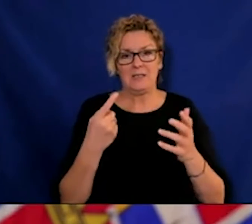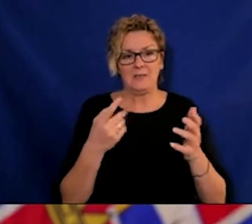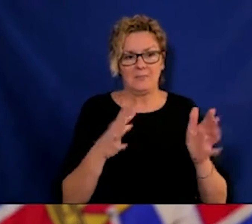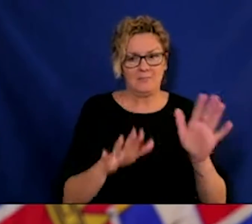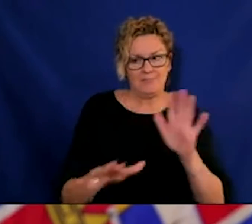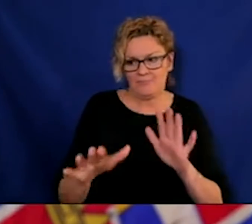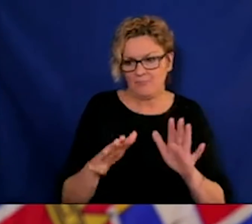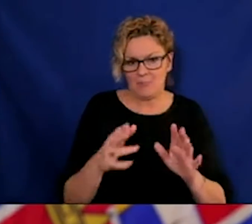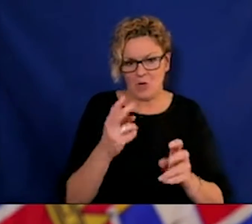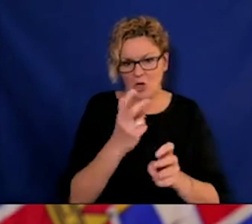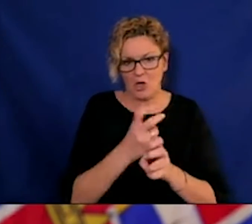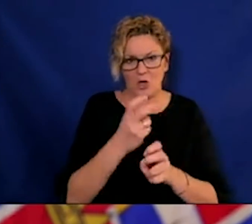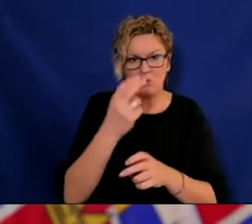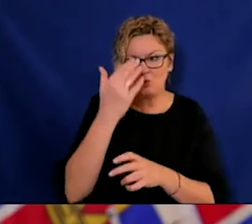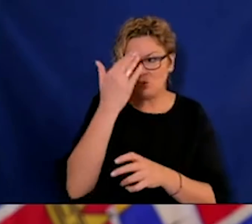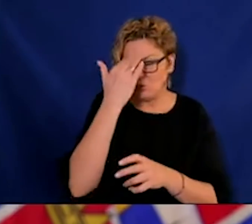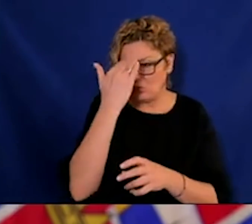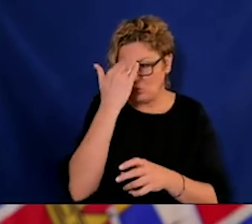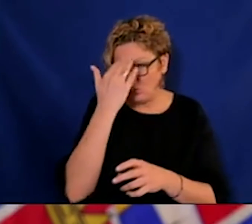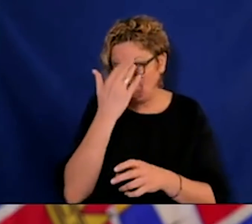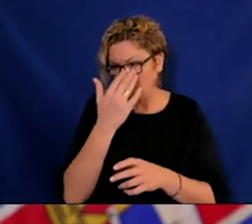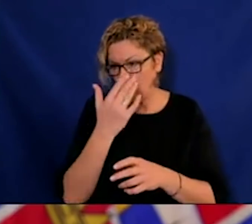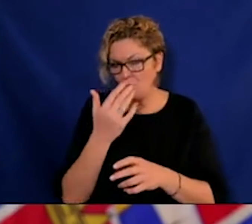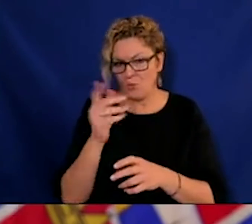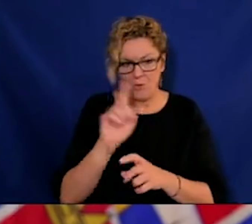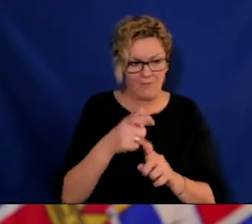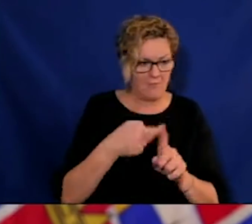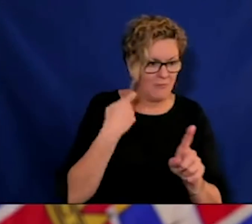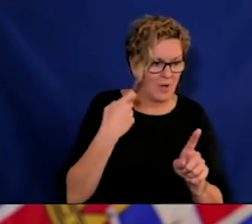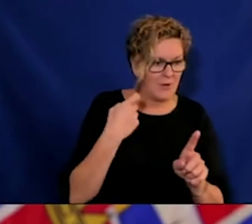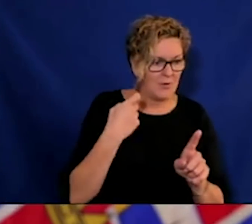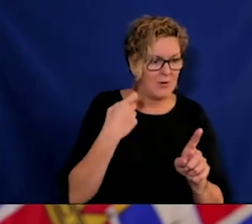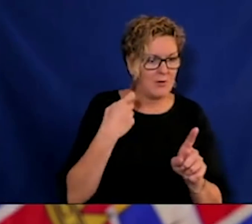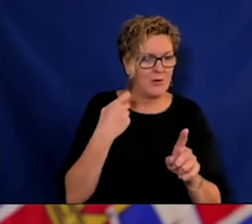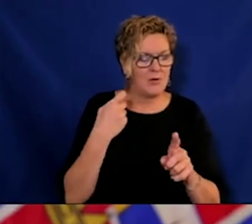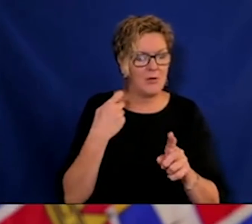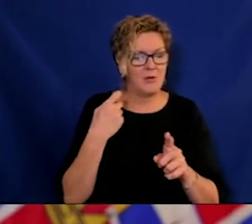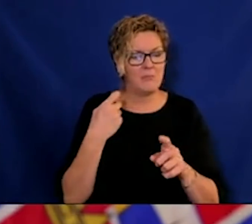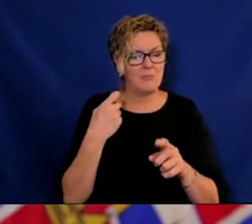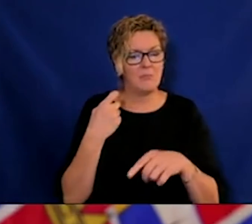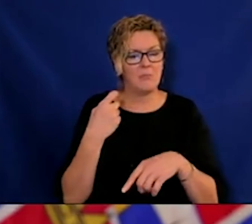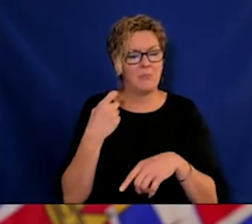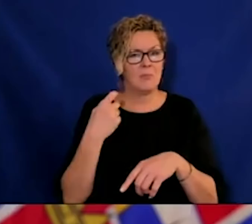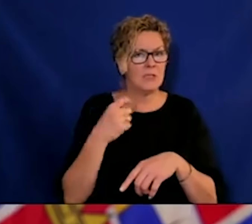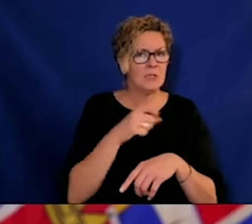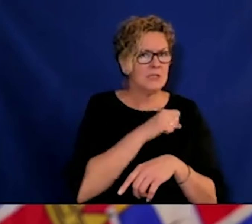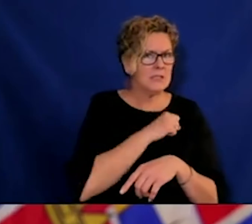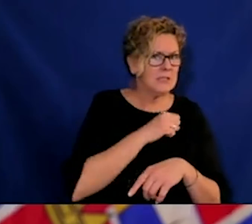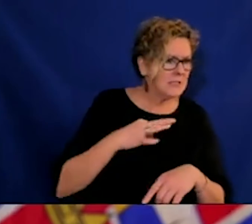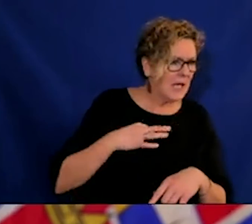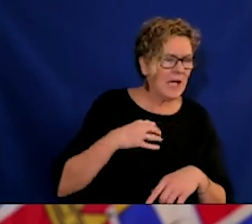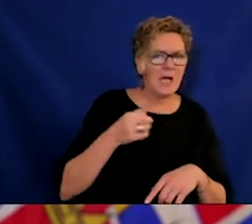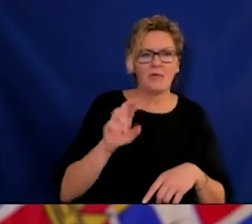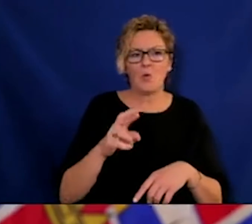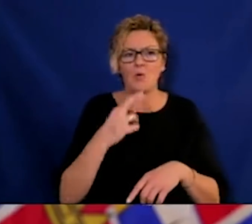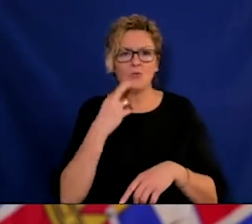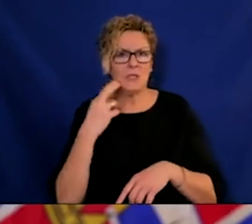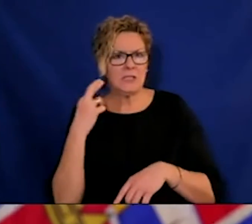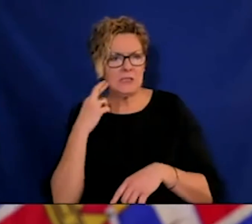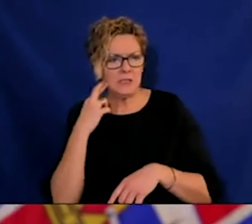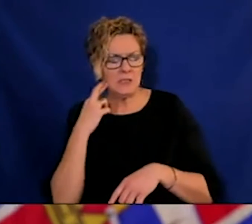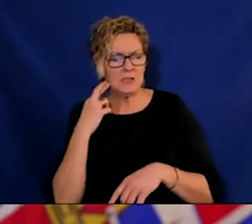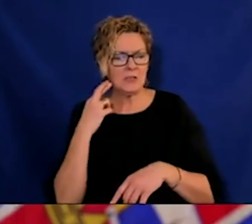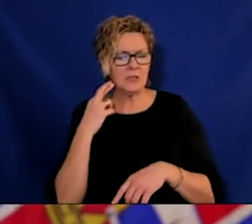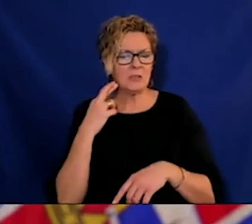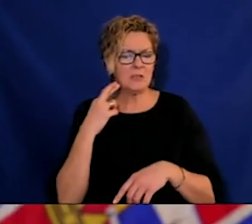visitations that we've had, we've done under specific protocols to prevent that, so we are not going back to the type of